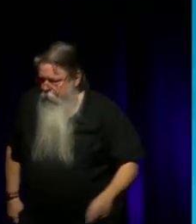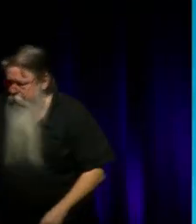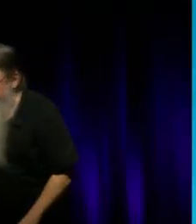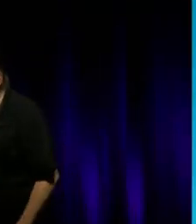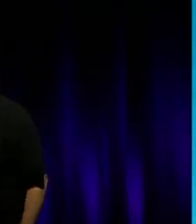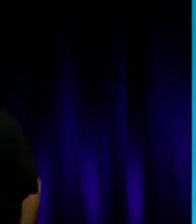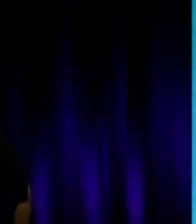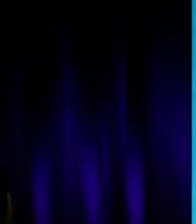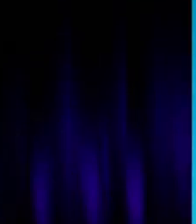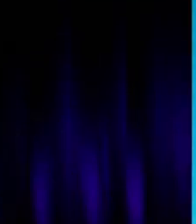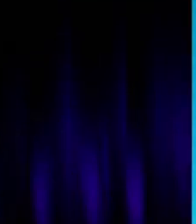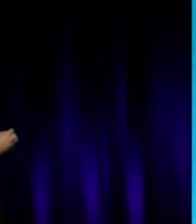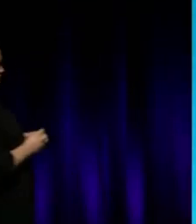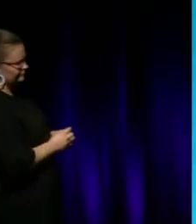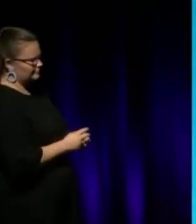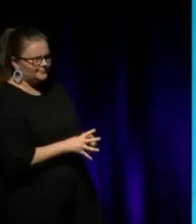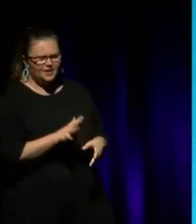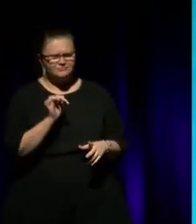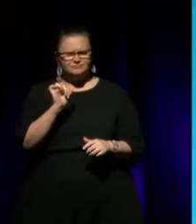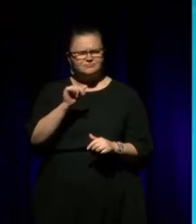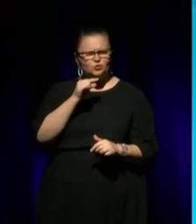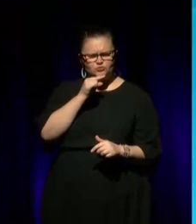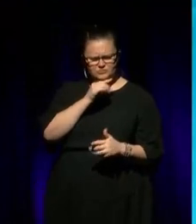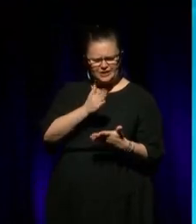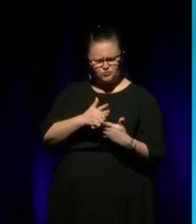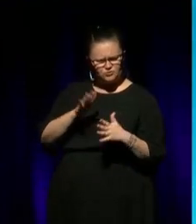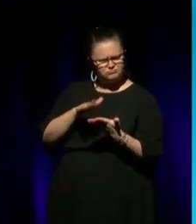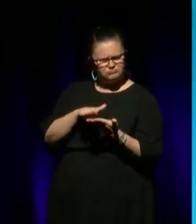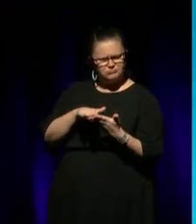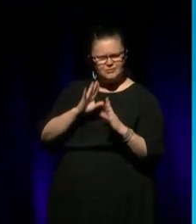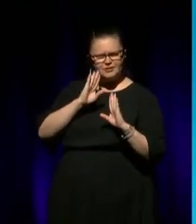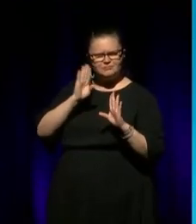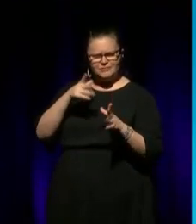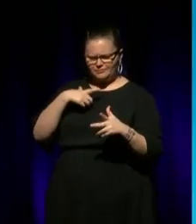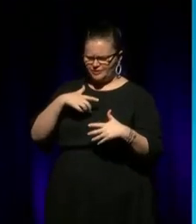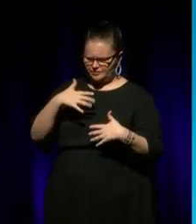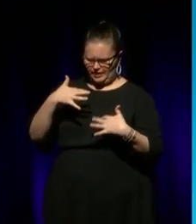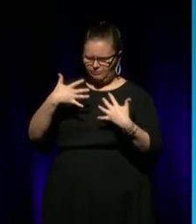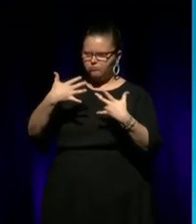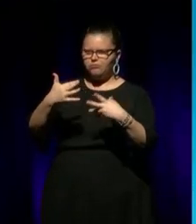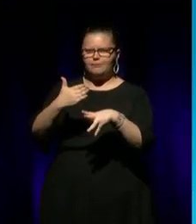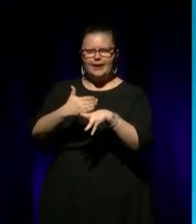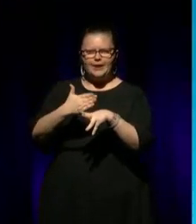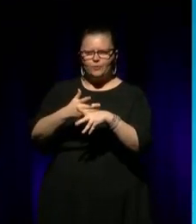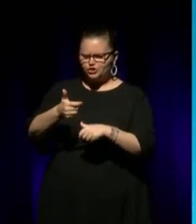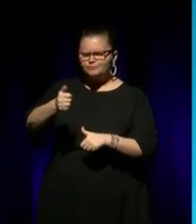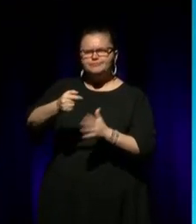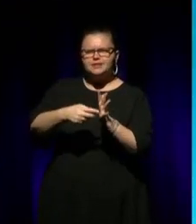think you've produced a really fine, incredibly young man, because you can't turn television on today, without seeing his face.